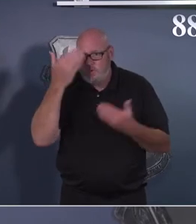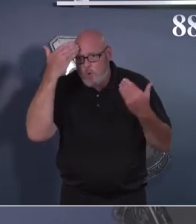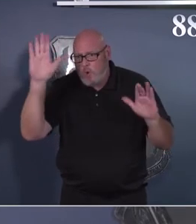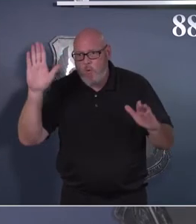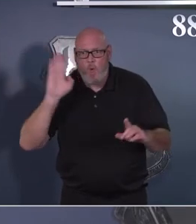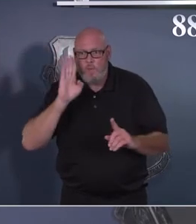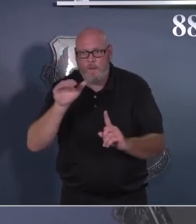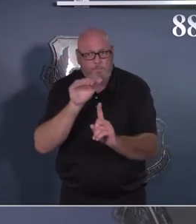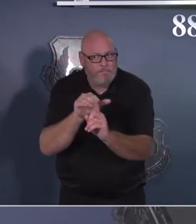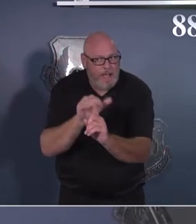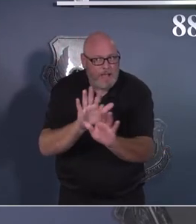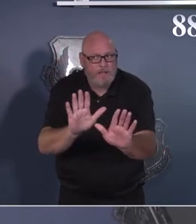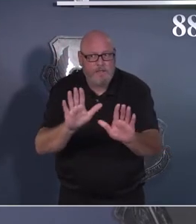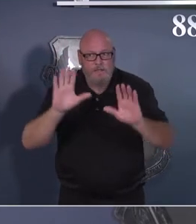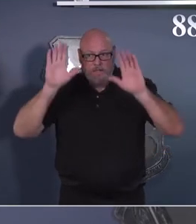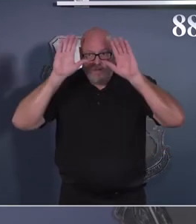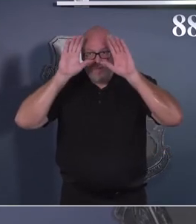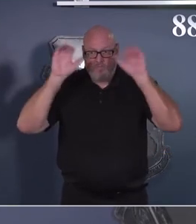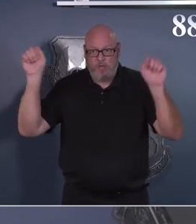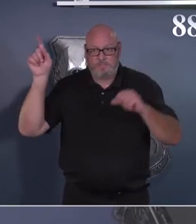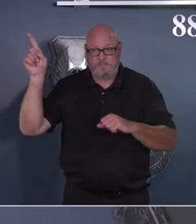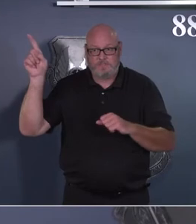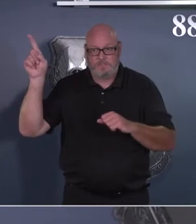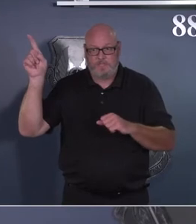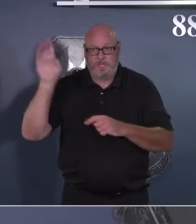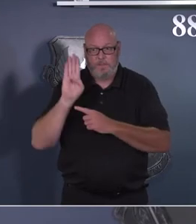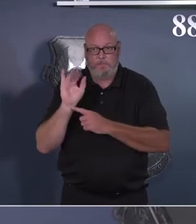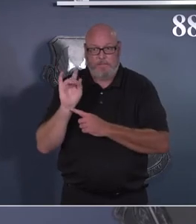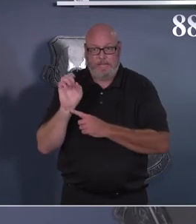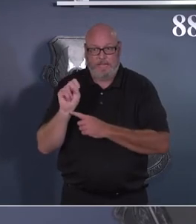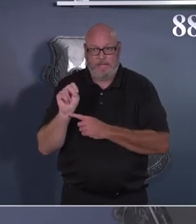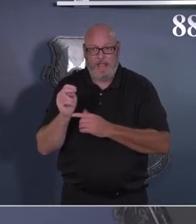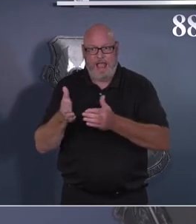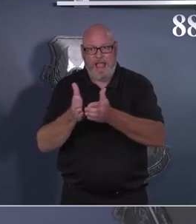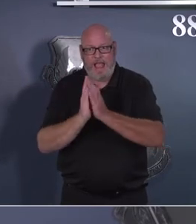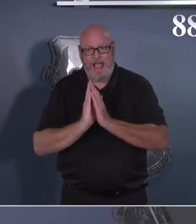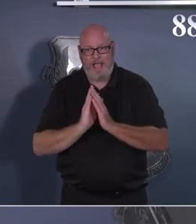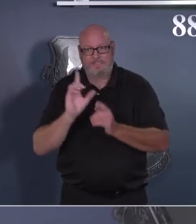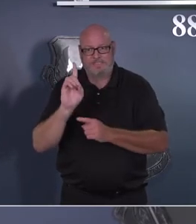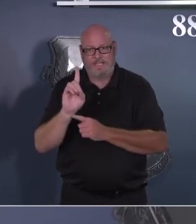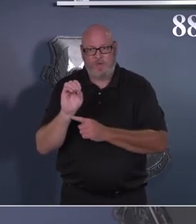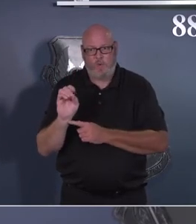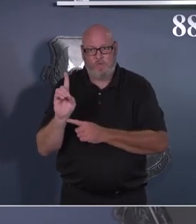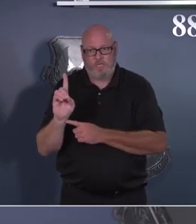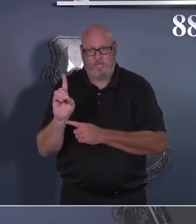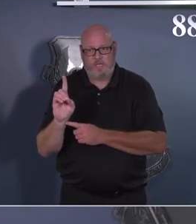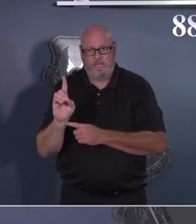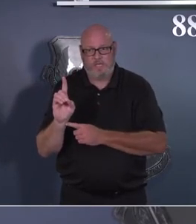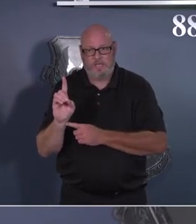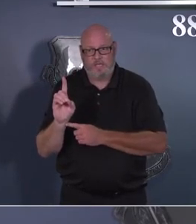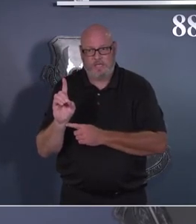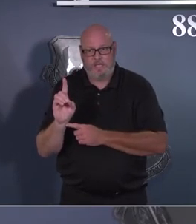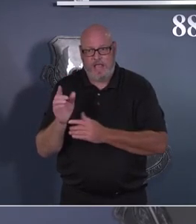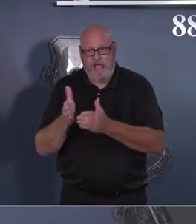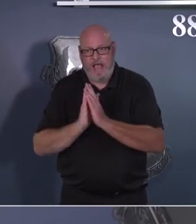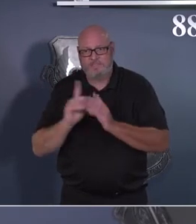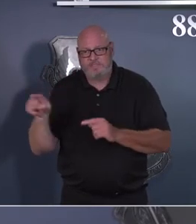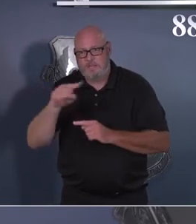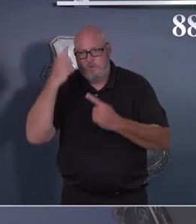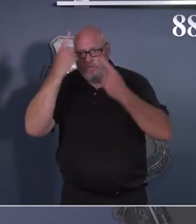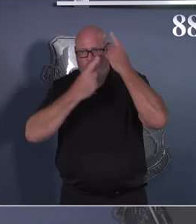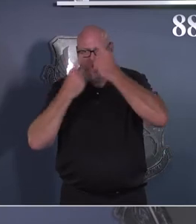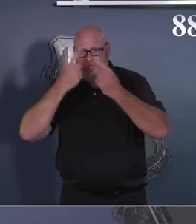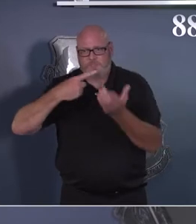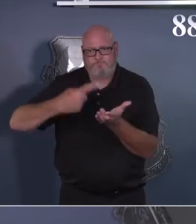last week President Biden asked the Department of Defense to consider making the COVID vaccination mandatory as part of our